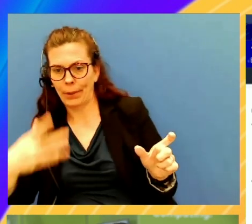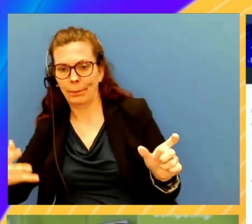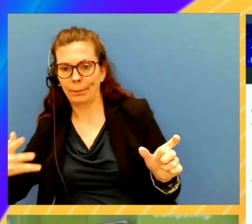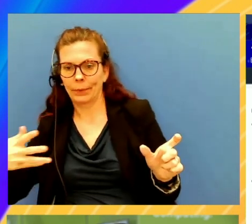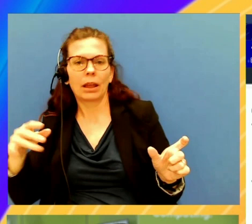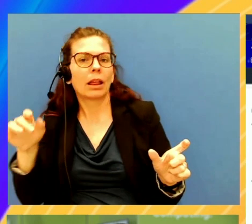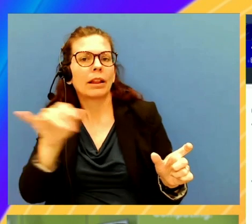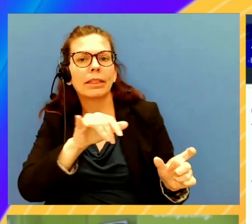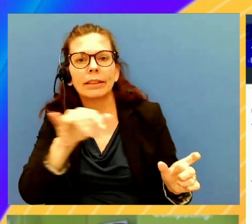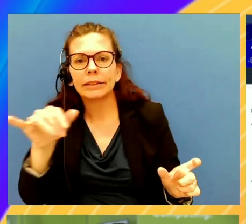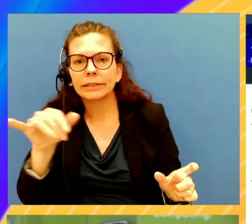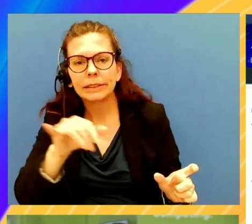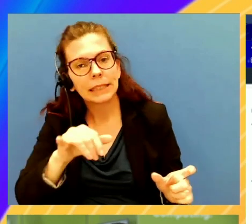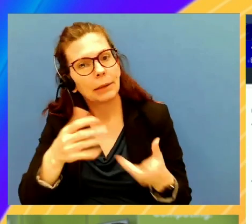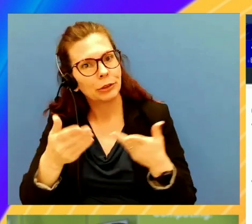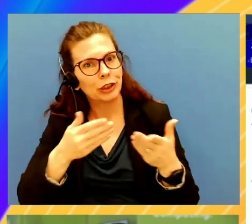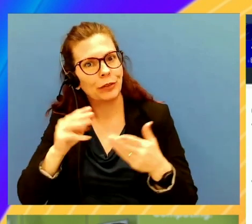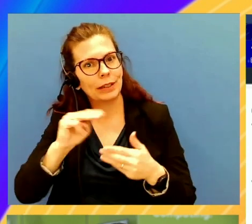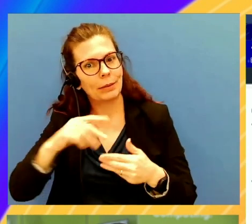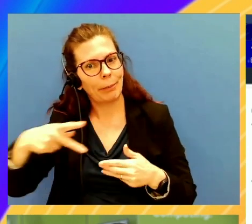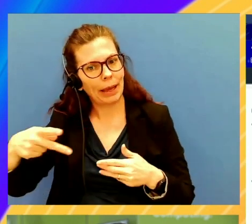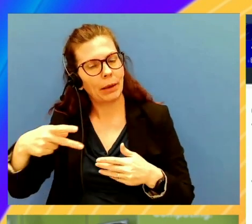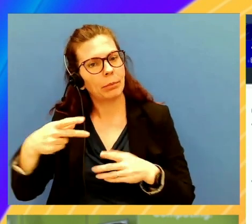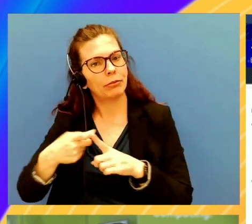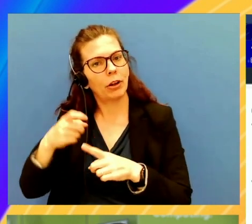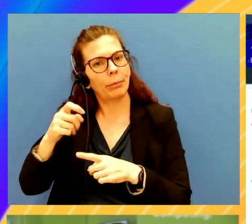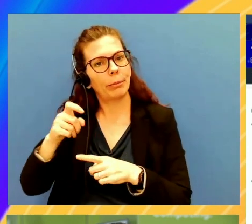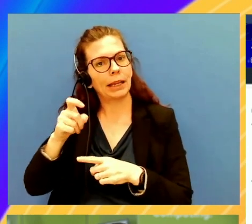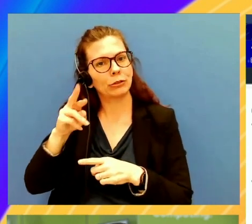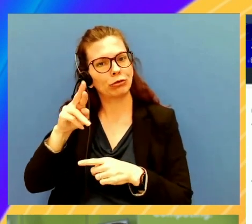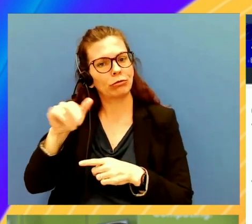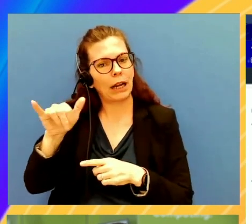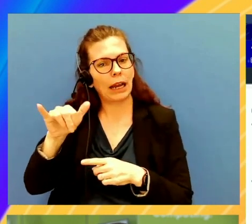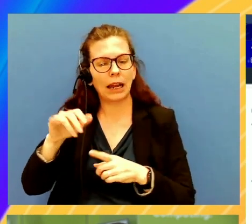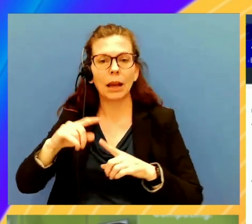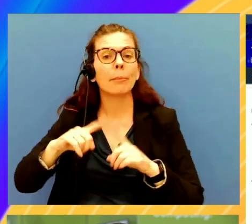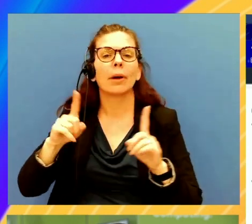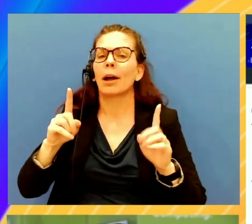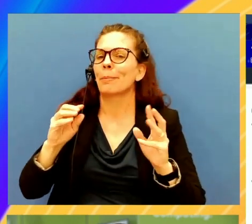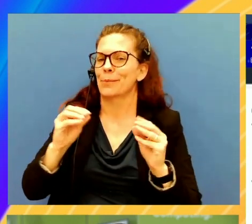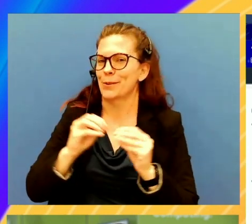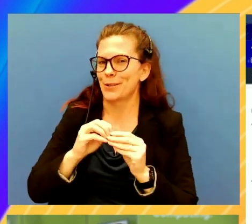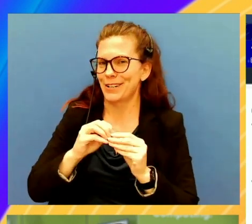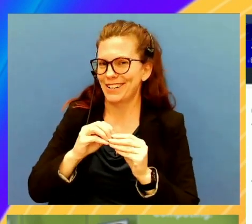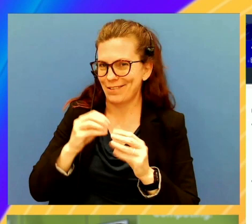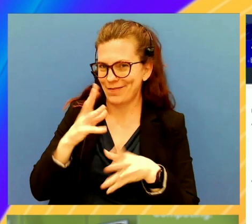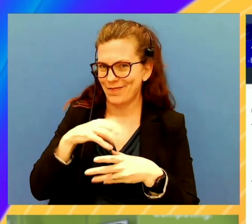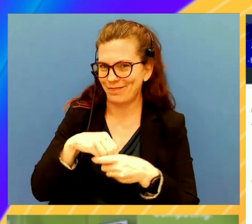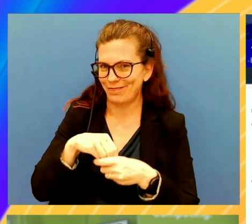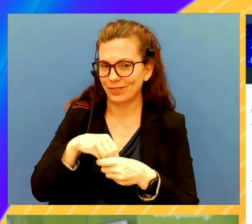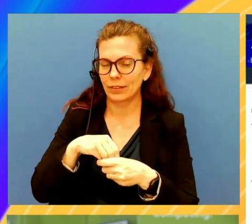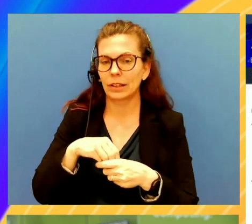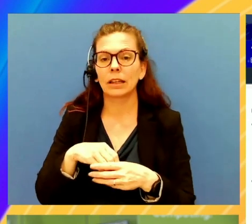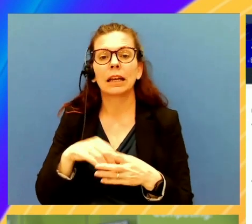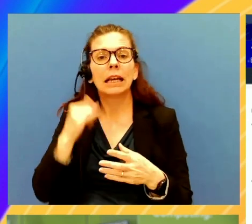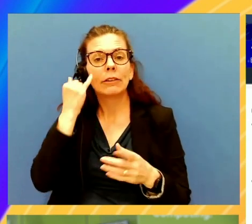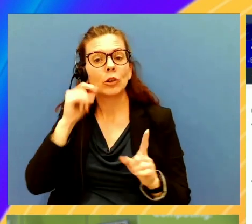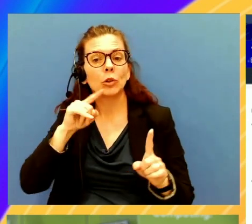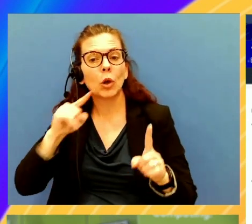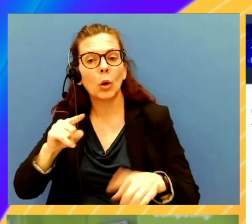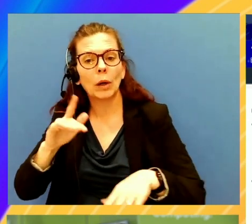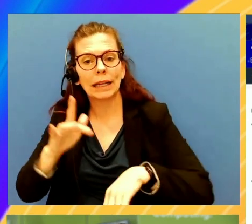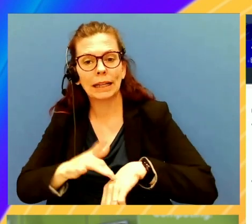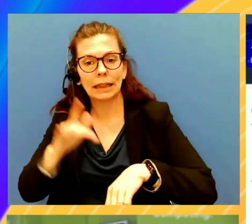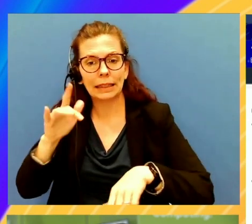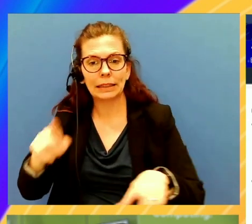node service map that we saw under X-Ray. But there's more to it. If we go and click on the same